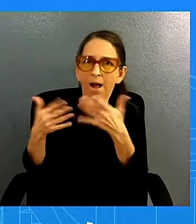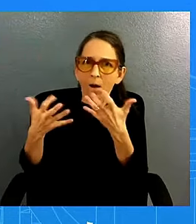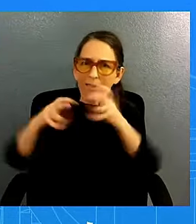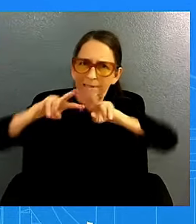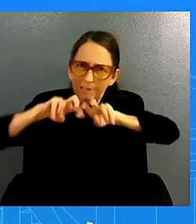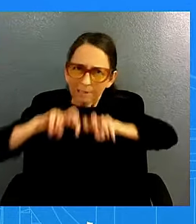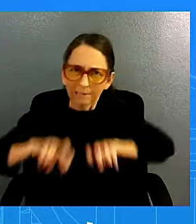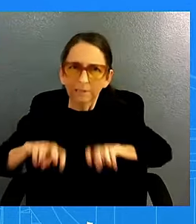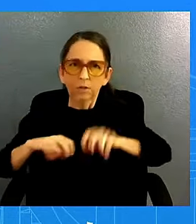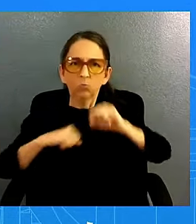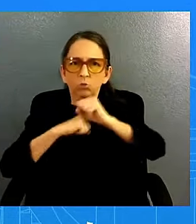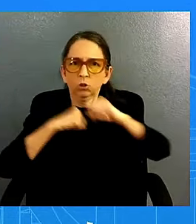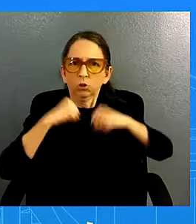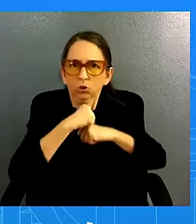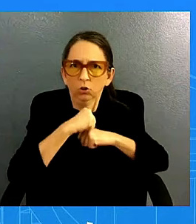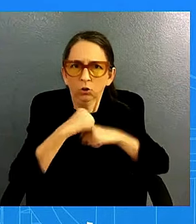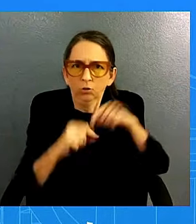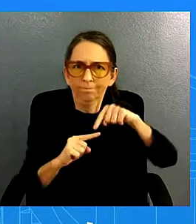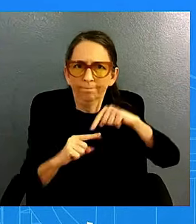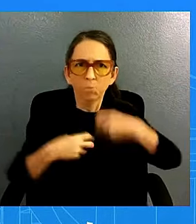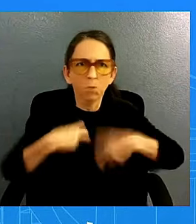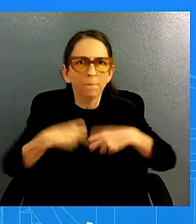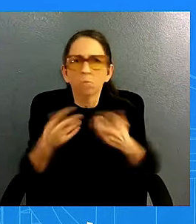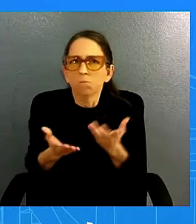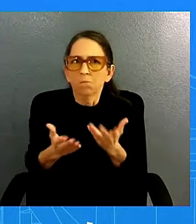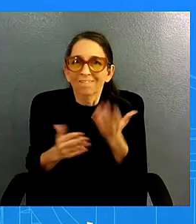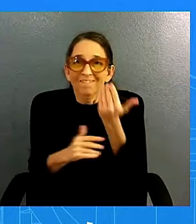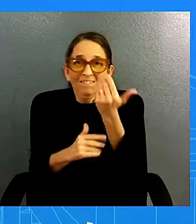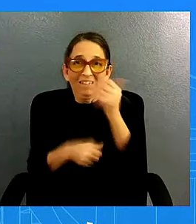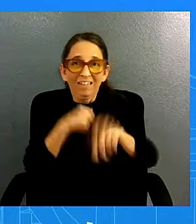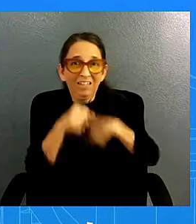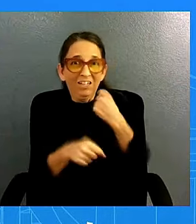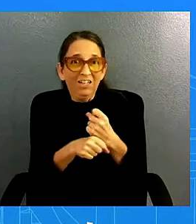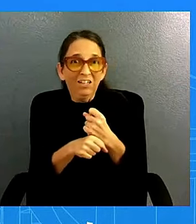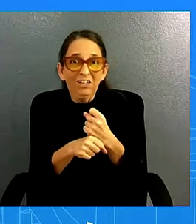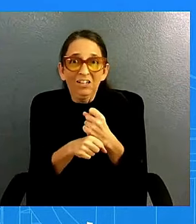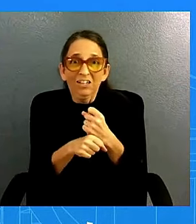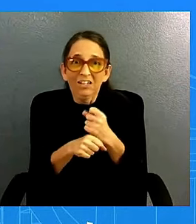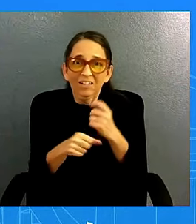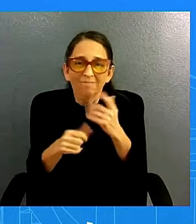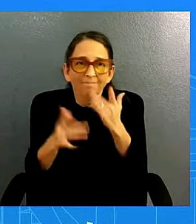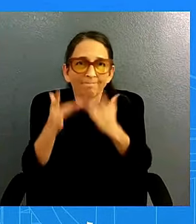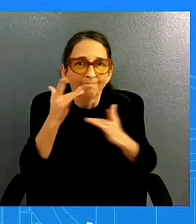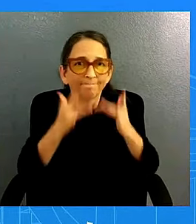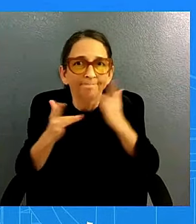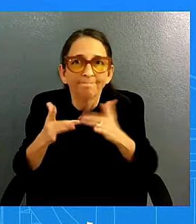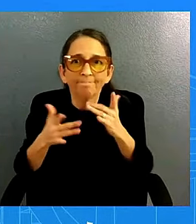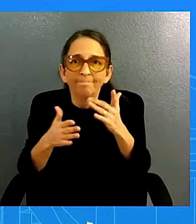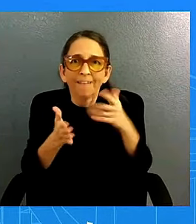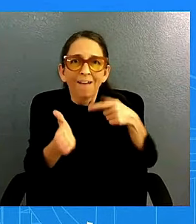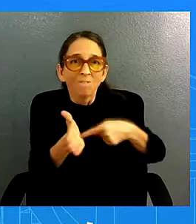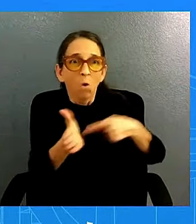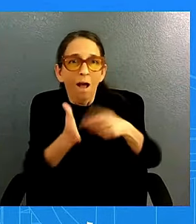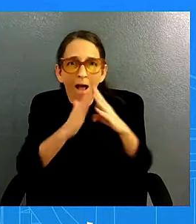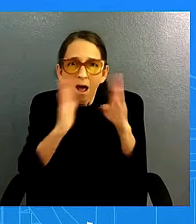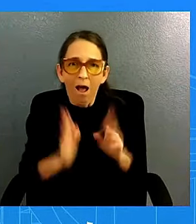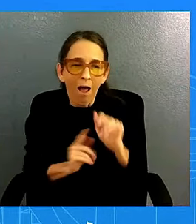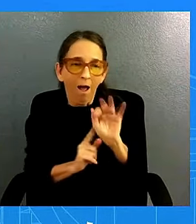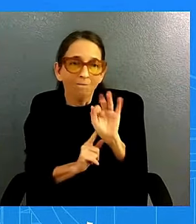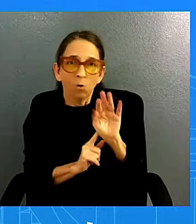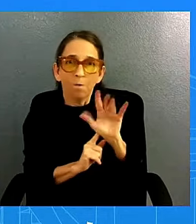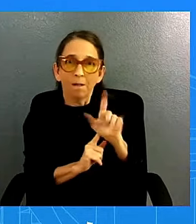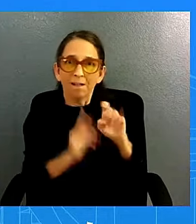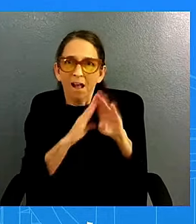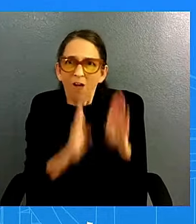making shortage of affordable housing in this country 15 years in the making millions of units shortfall